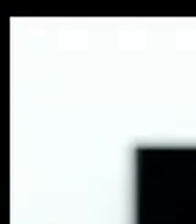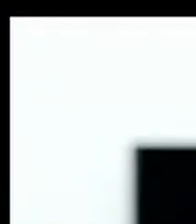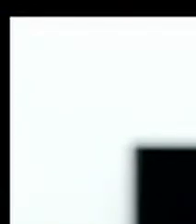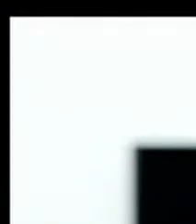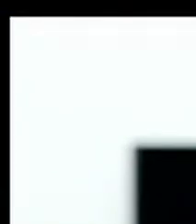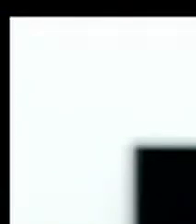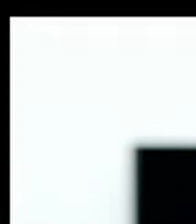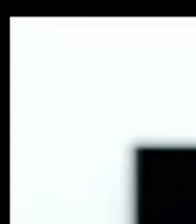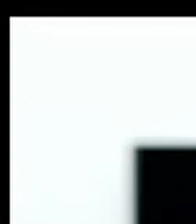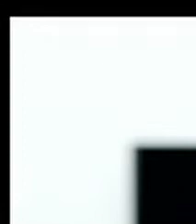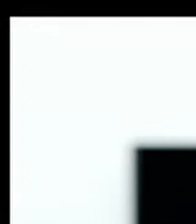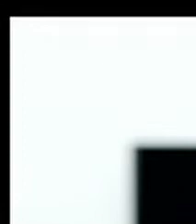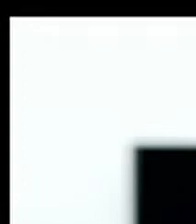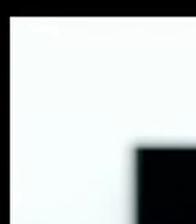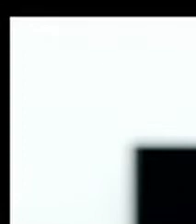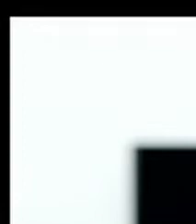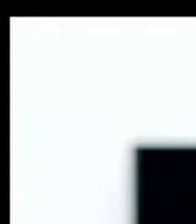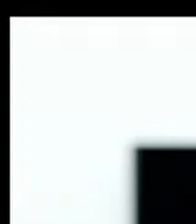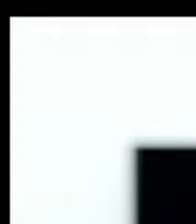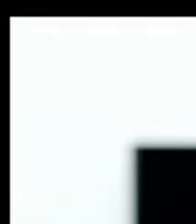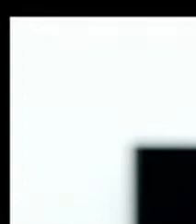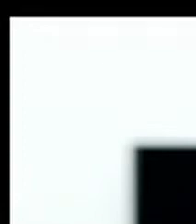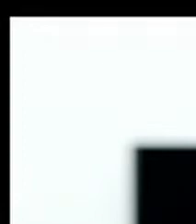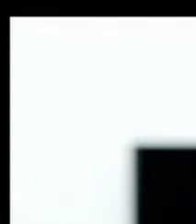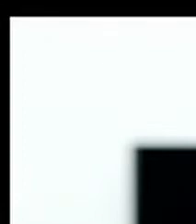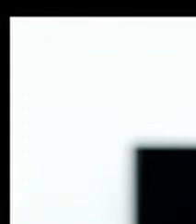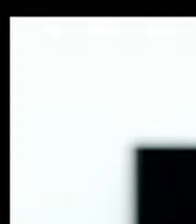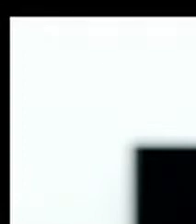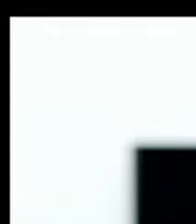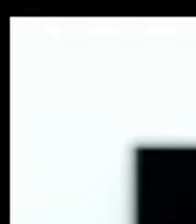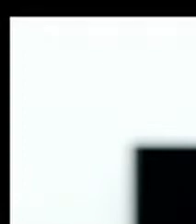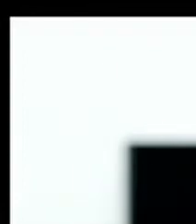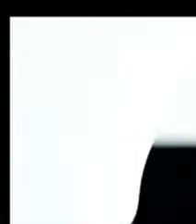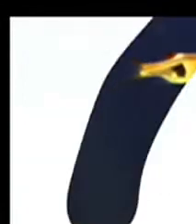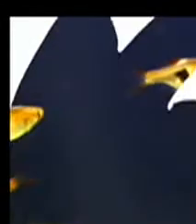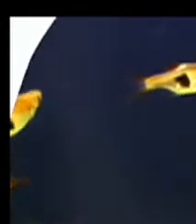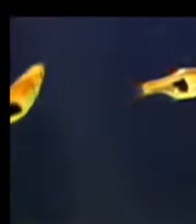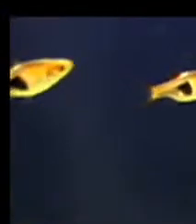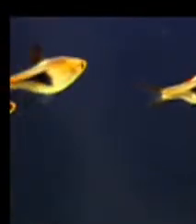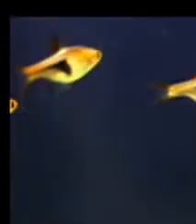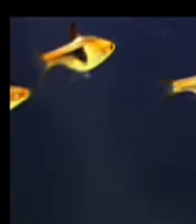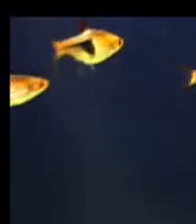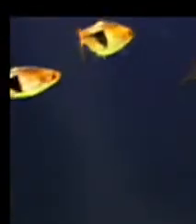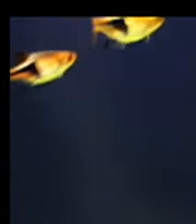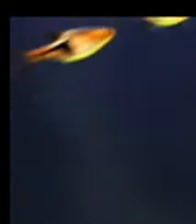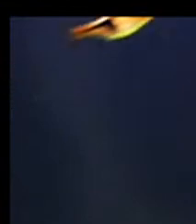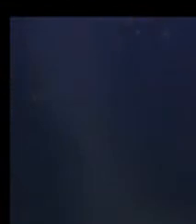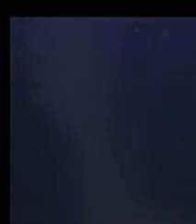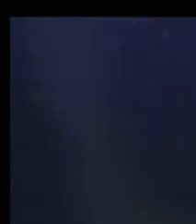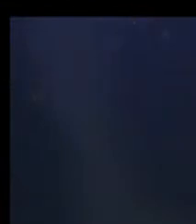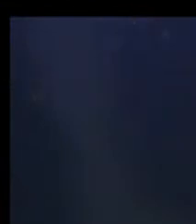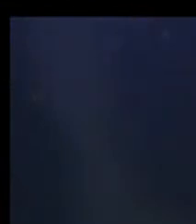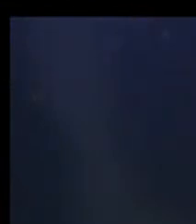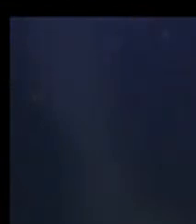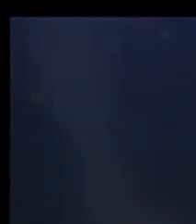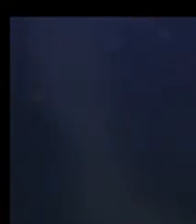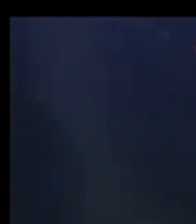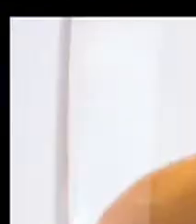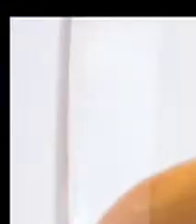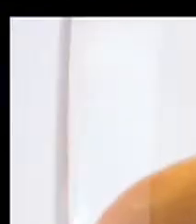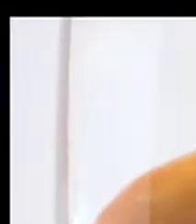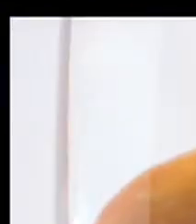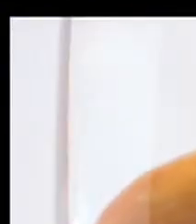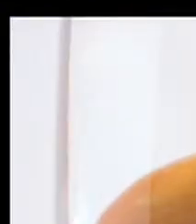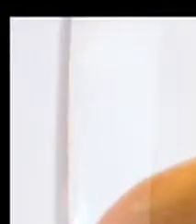example, humans need water to stay healthy and alive. Fish need water as a home and to